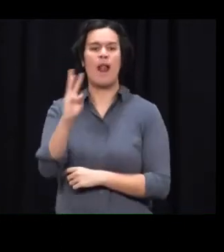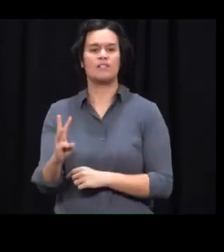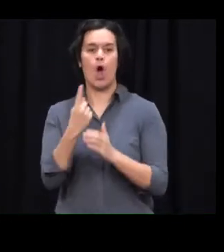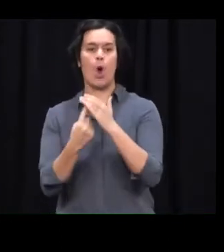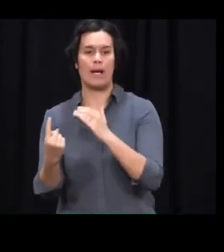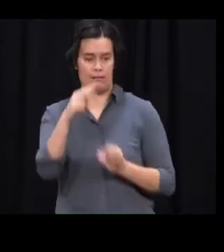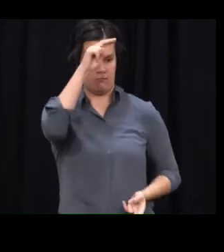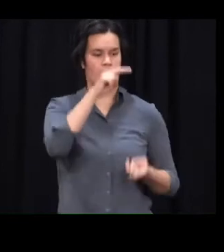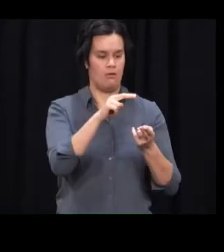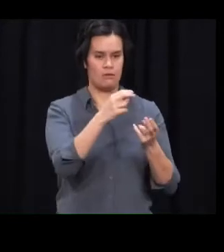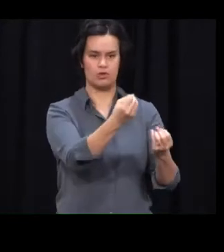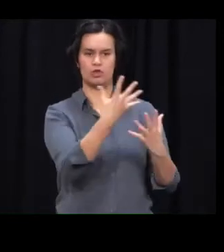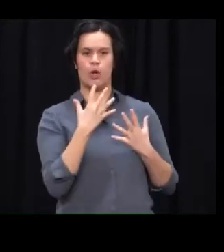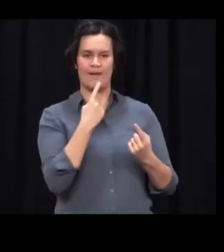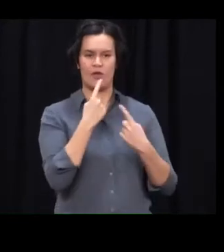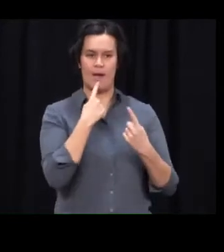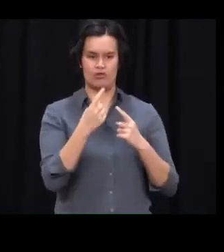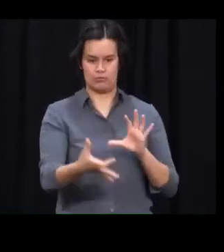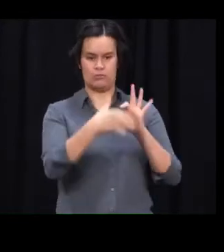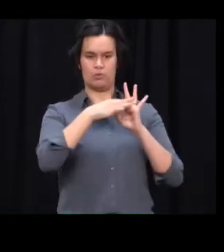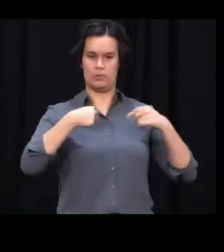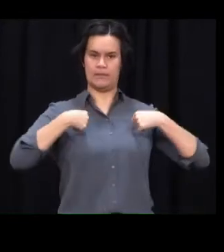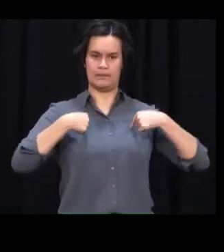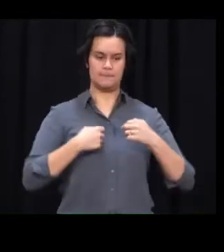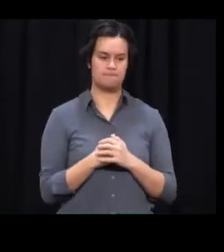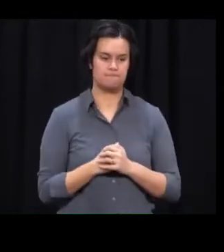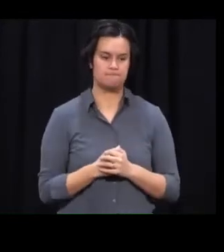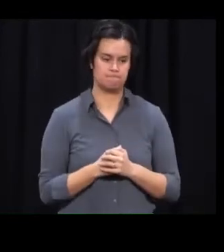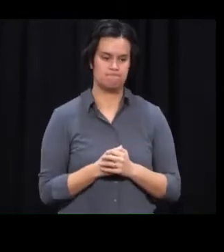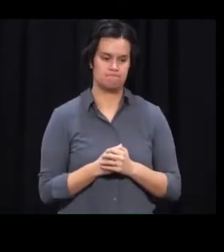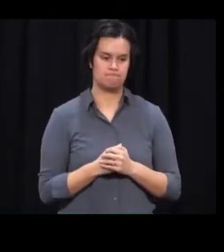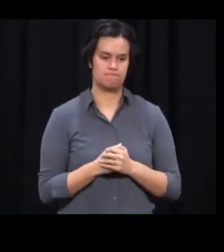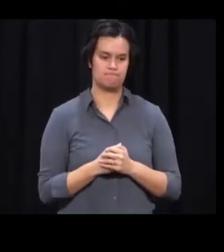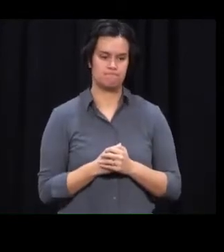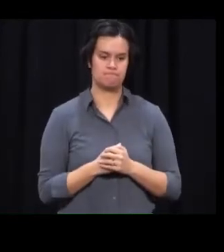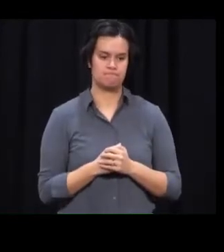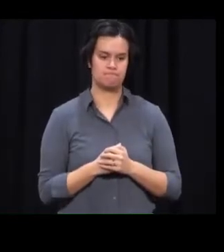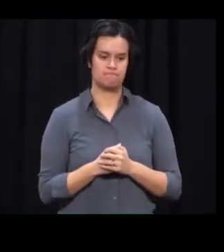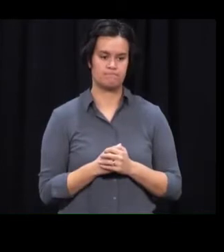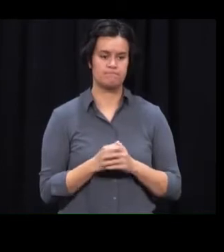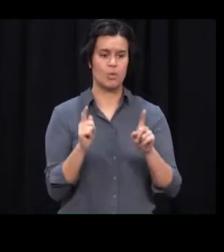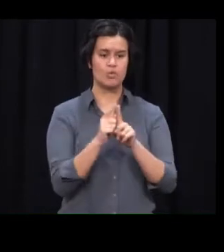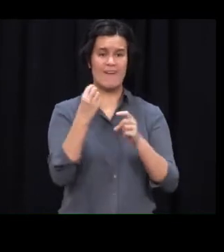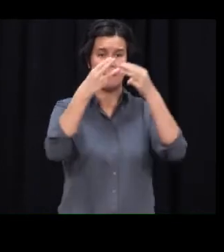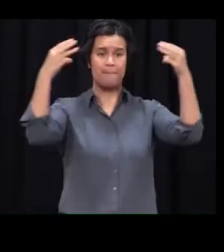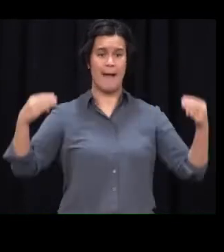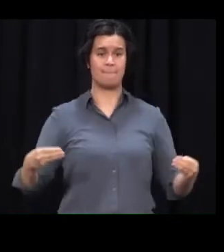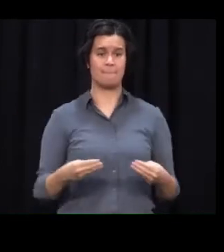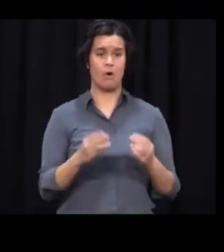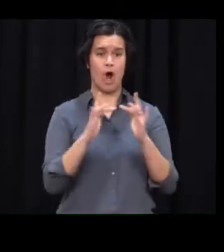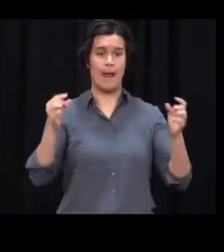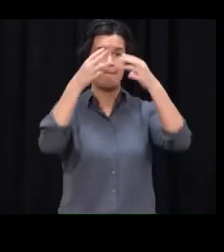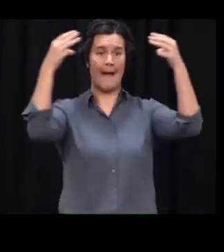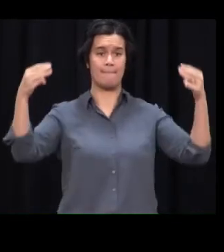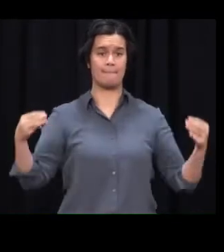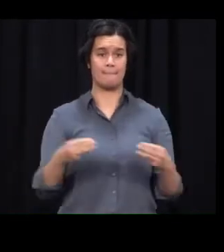that is now being corrected. And from here, the last updated date will continue to update on a daily basis, but it